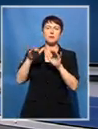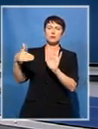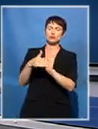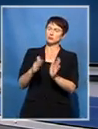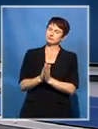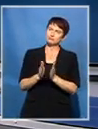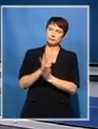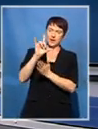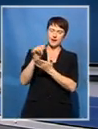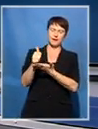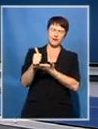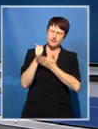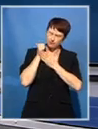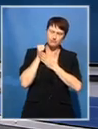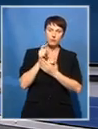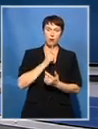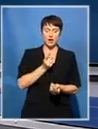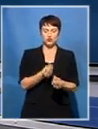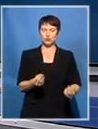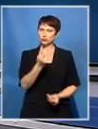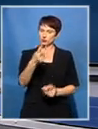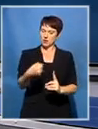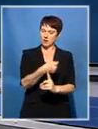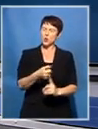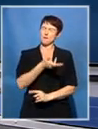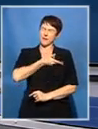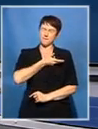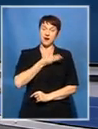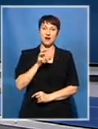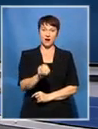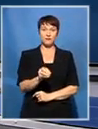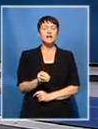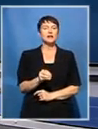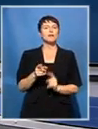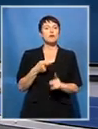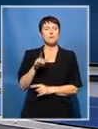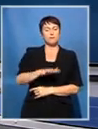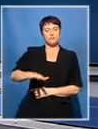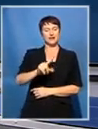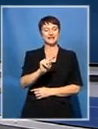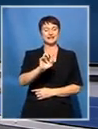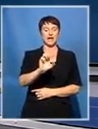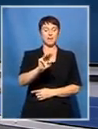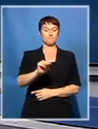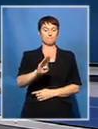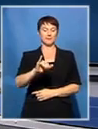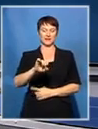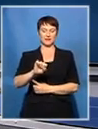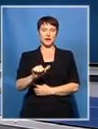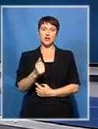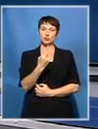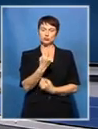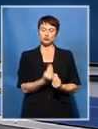abuse. Two Tembisa siblings are back in the care of their alleged abusers, despite evidence against them.